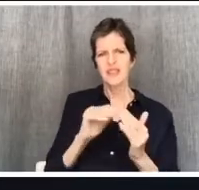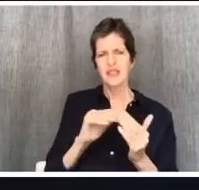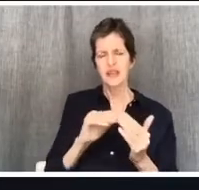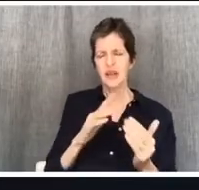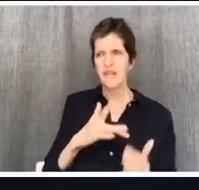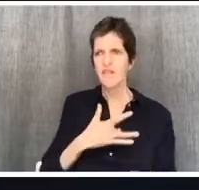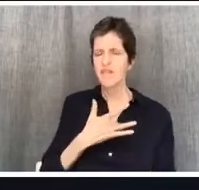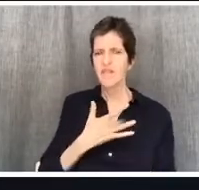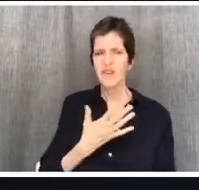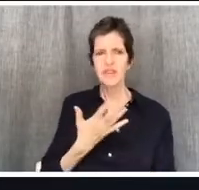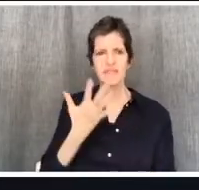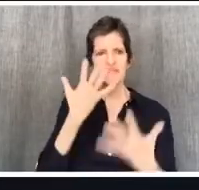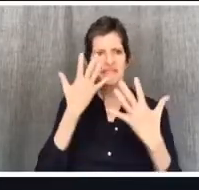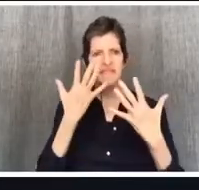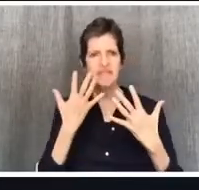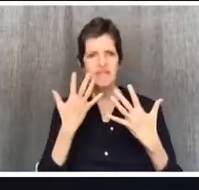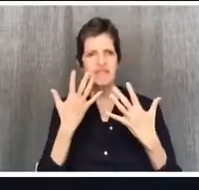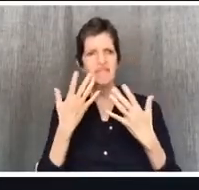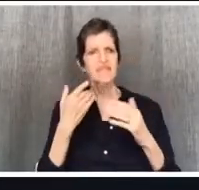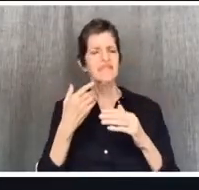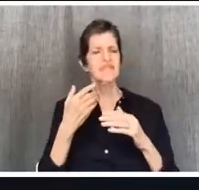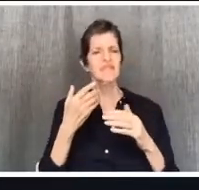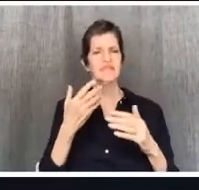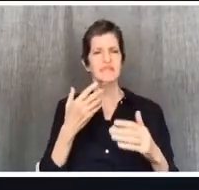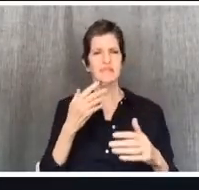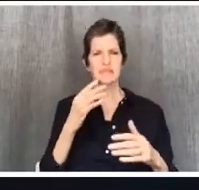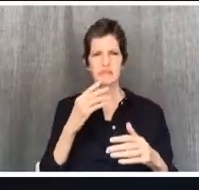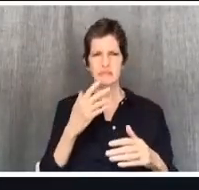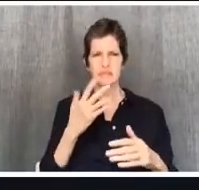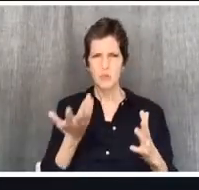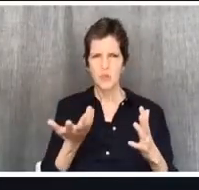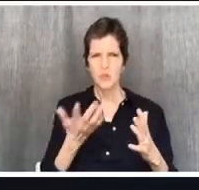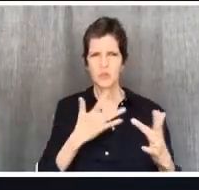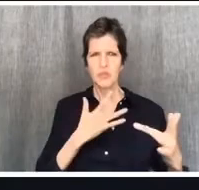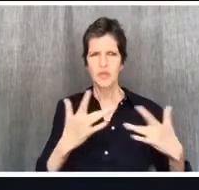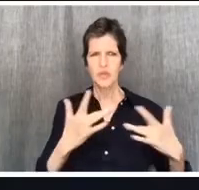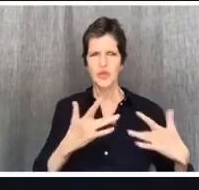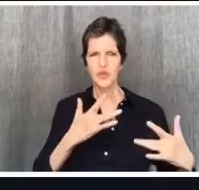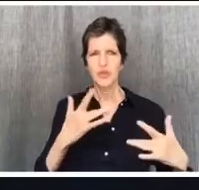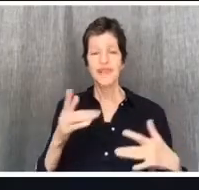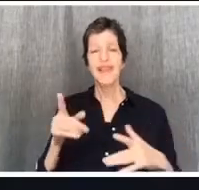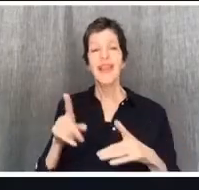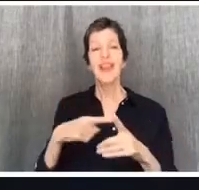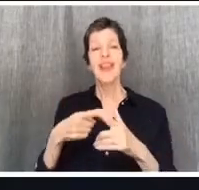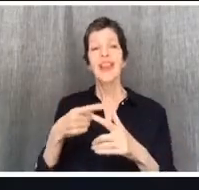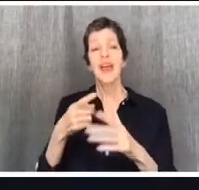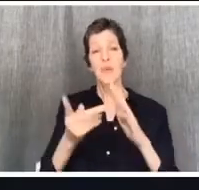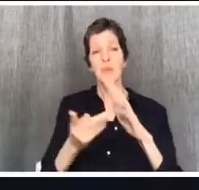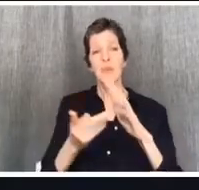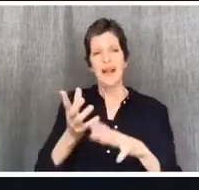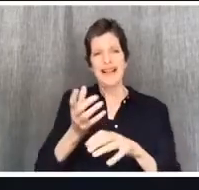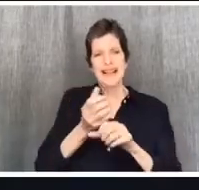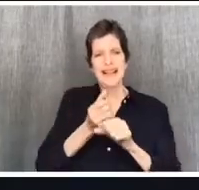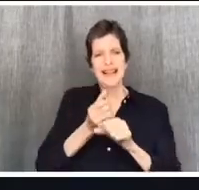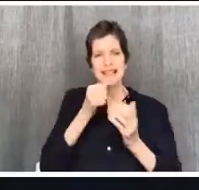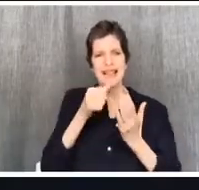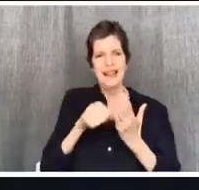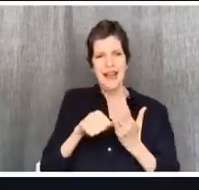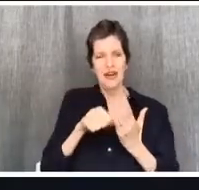And he also receives a letter from the church. And he finds out all kinds of things that are happening in the church that are really, really